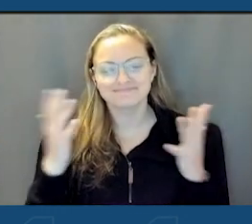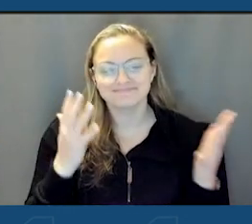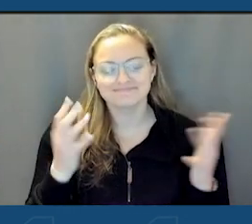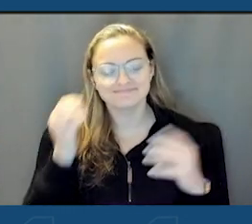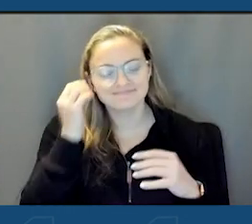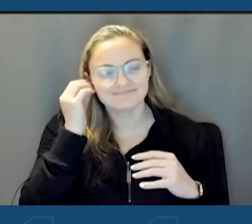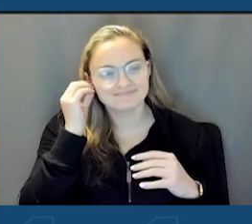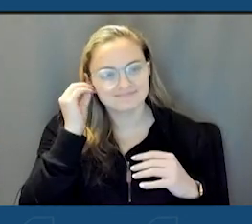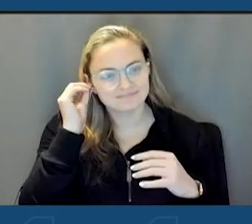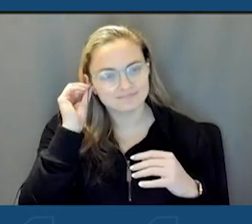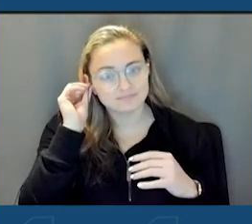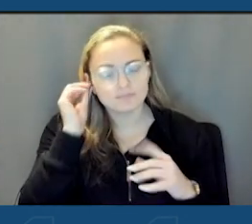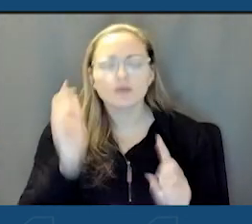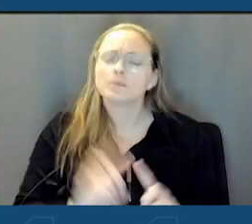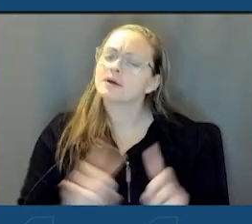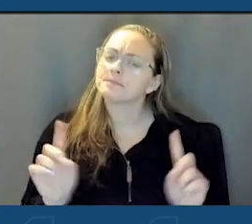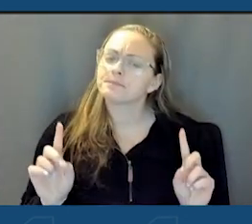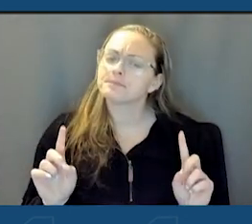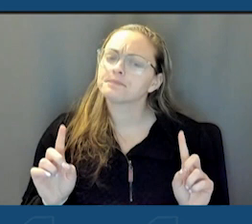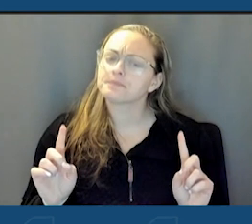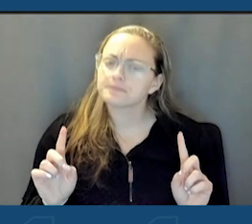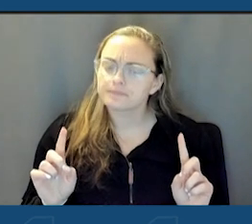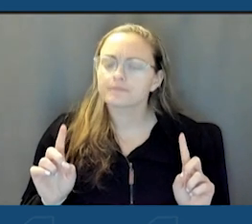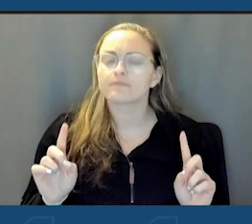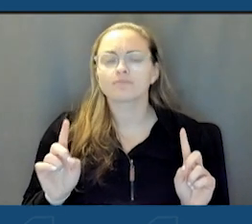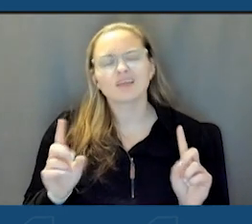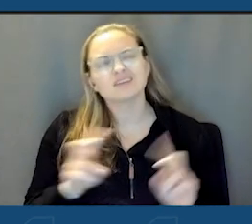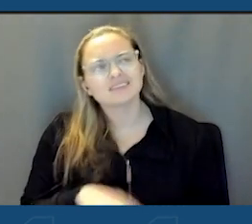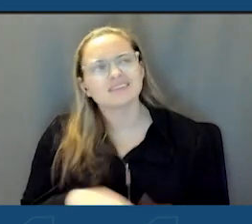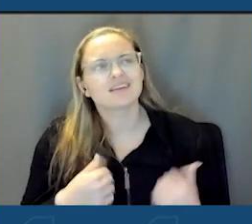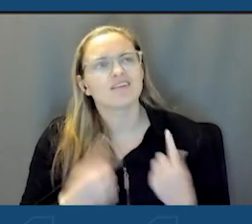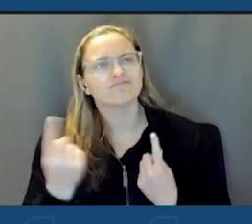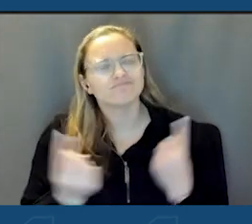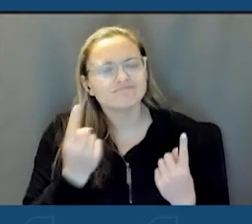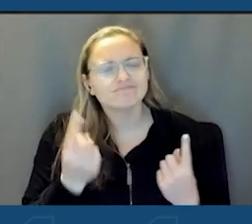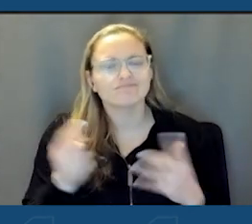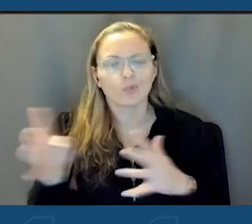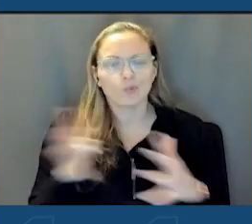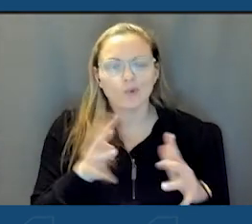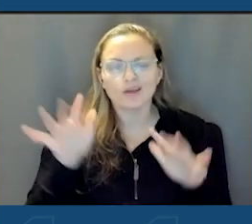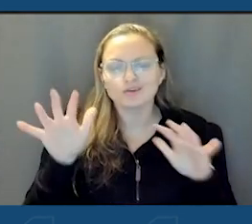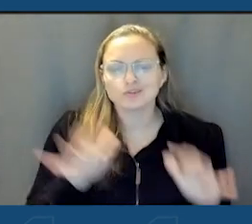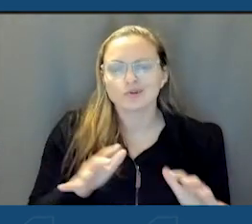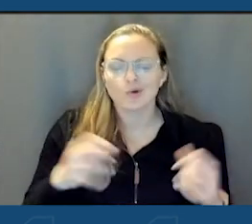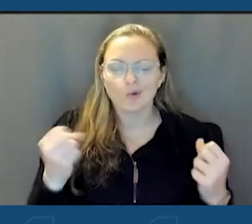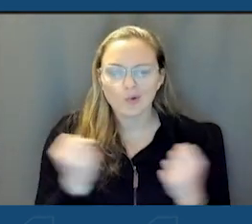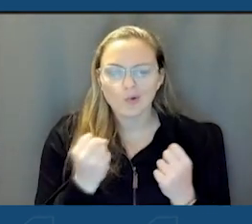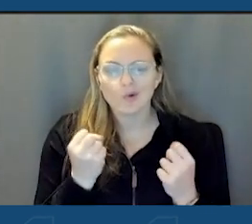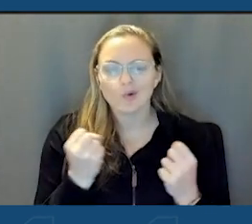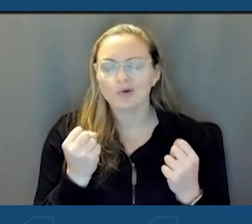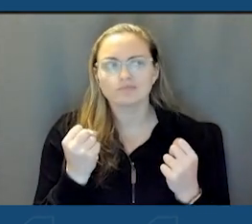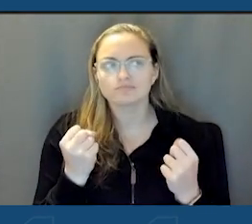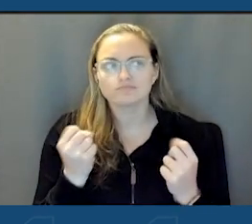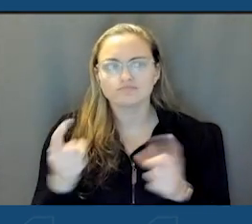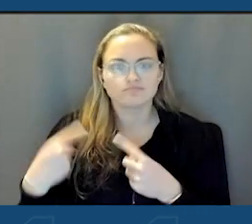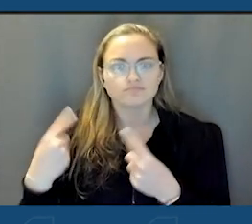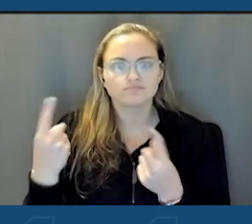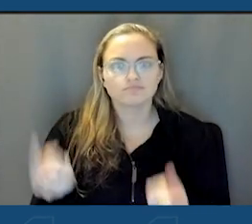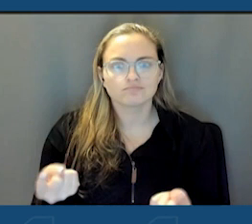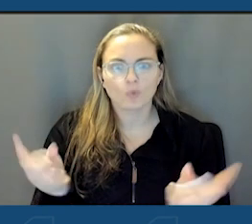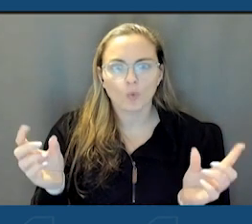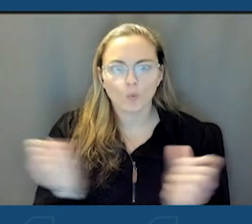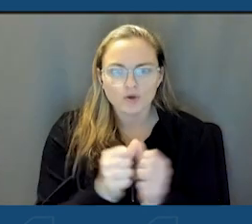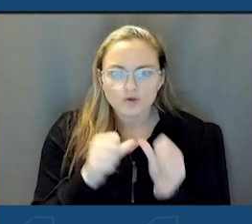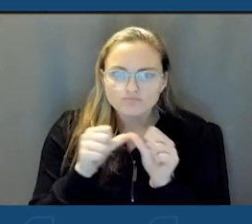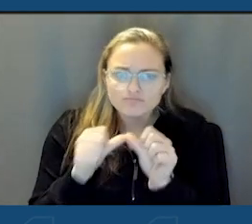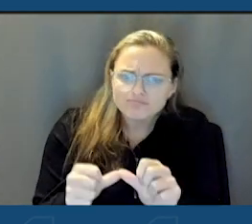So, but as I was sitting there thinking about the wind and the snow and the cold, I'm thinking, how long is this winter going to last?